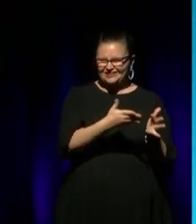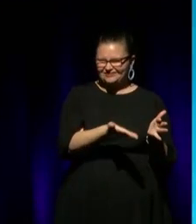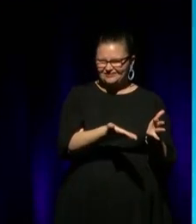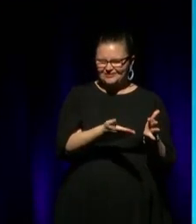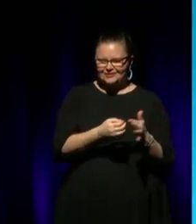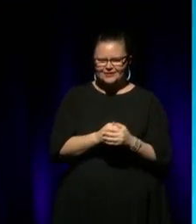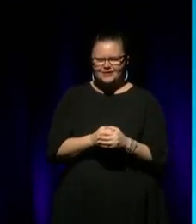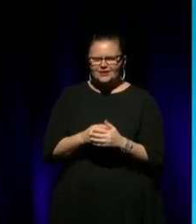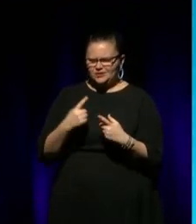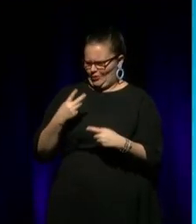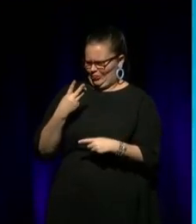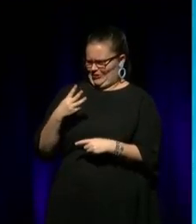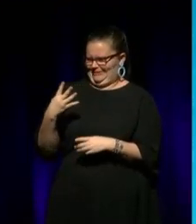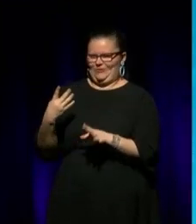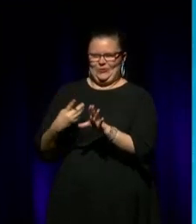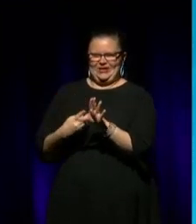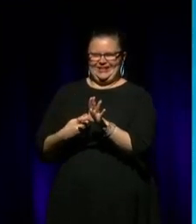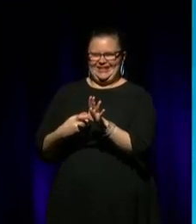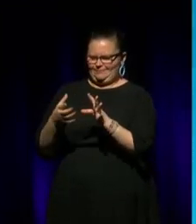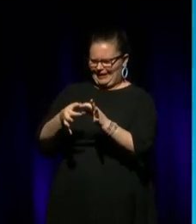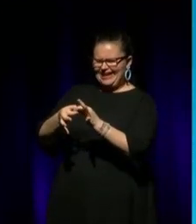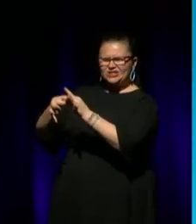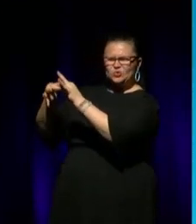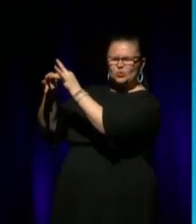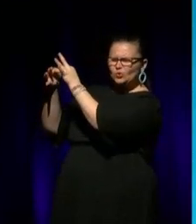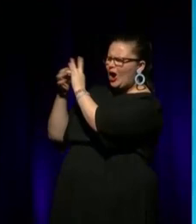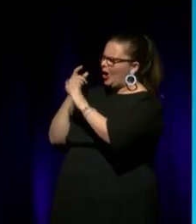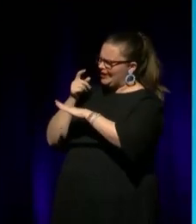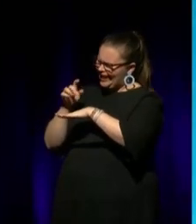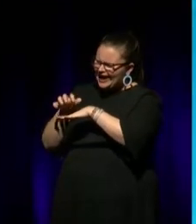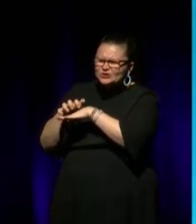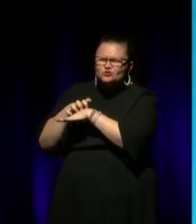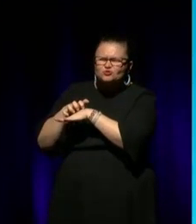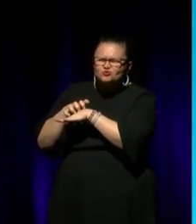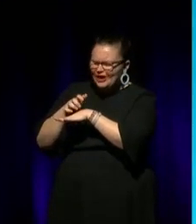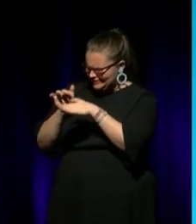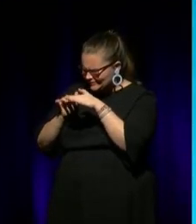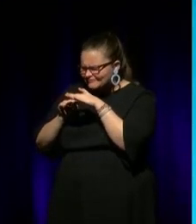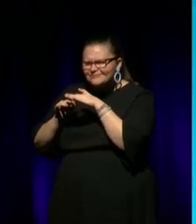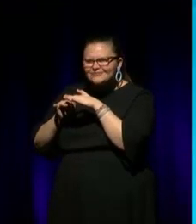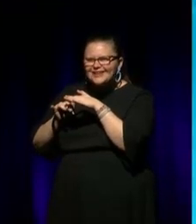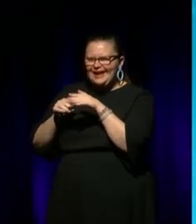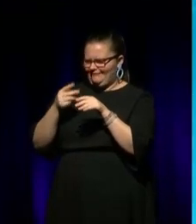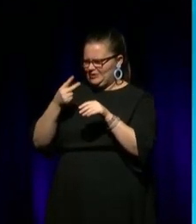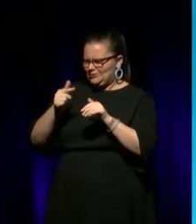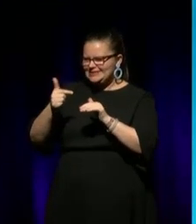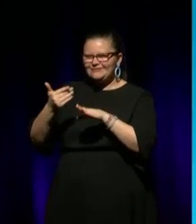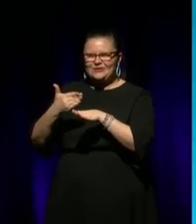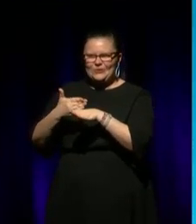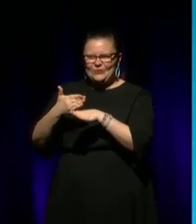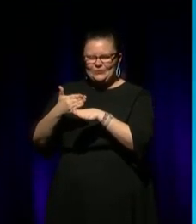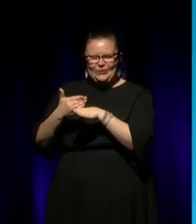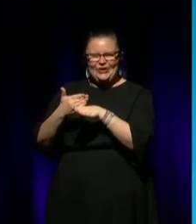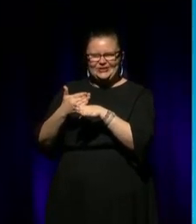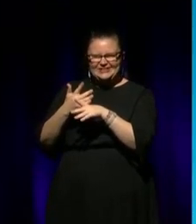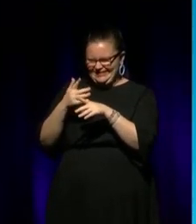So, we're 34 years of 65,000 years. We've only just scratched the surface. You we've only got 27 works in our creative cultural